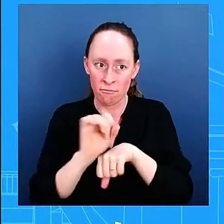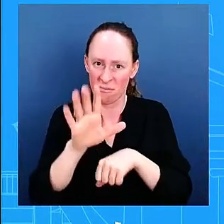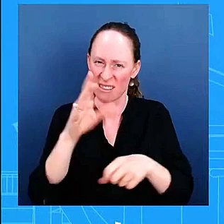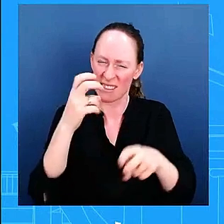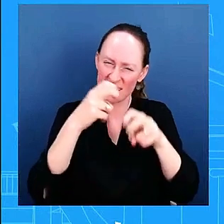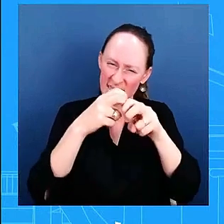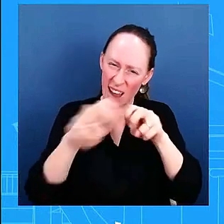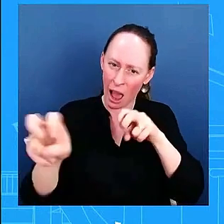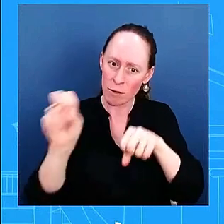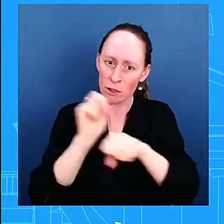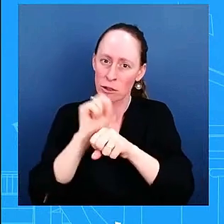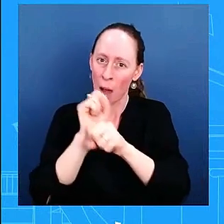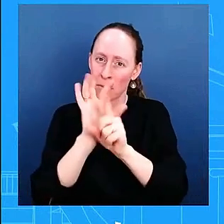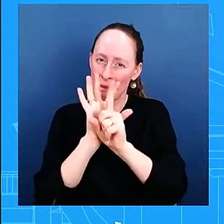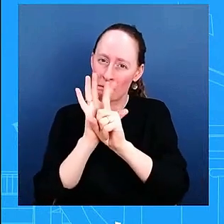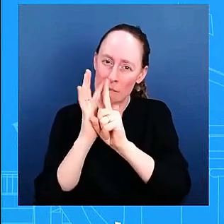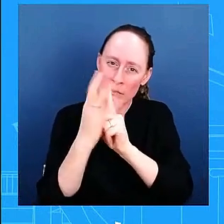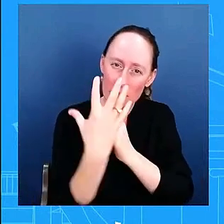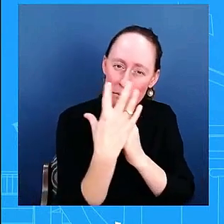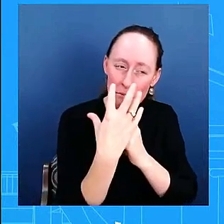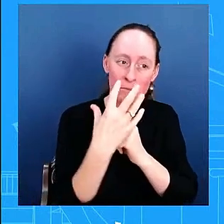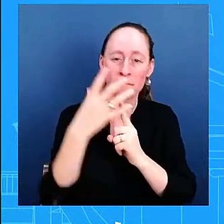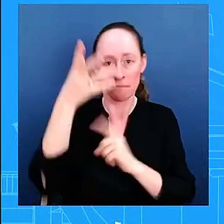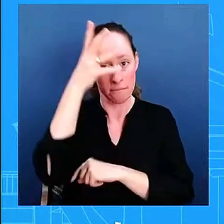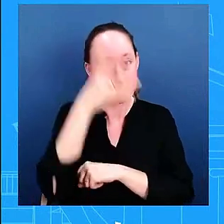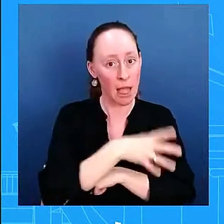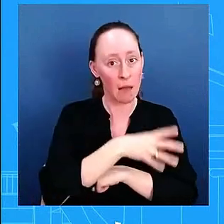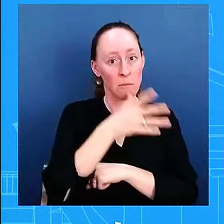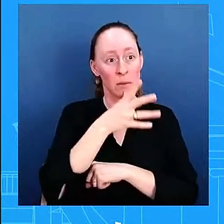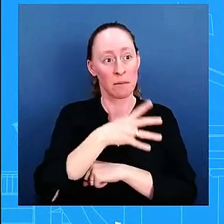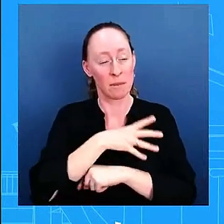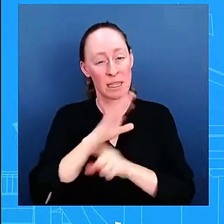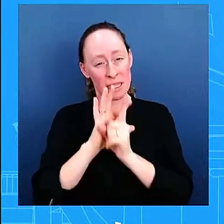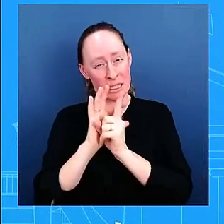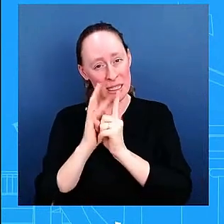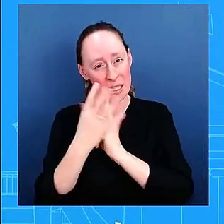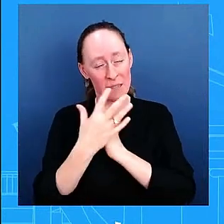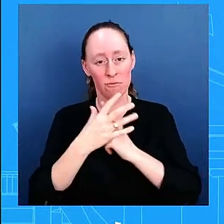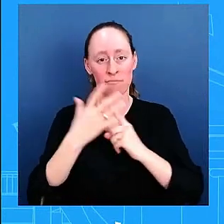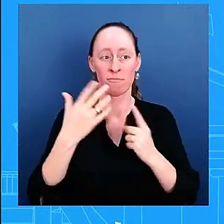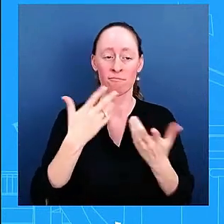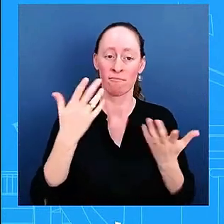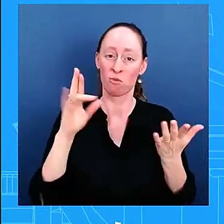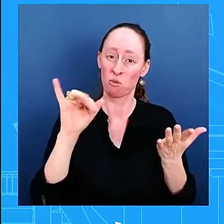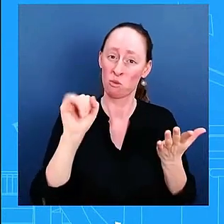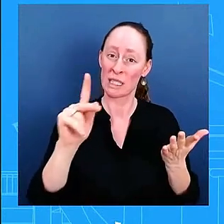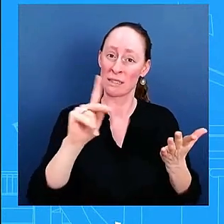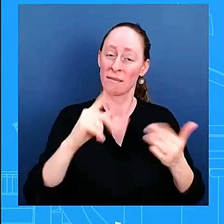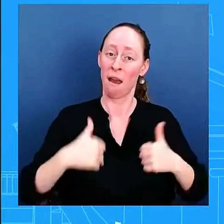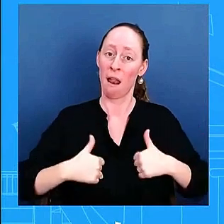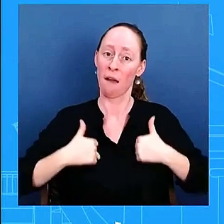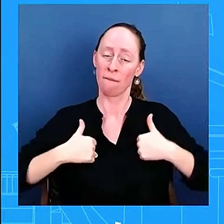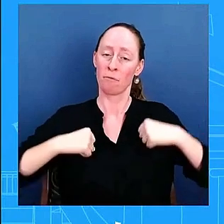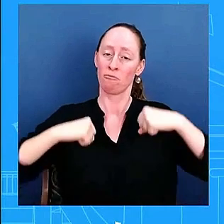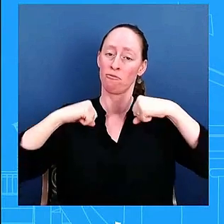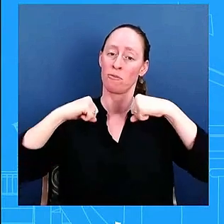on the line day in and day out uh and so we're going to review the report i'm not going to comment on the report right now we're going to review it as